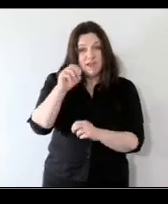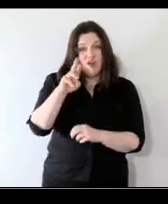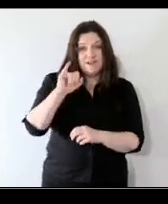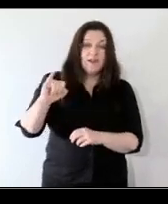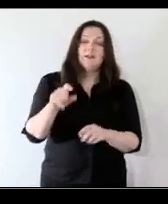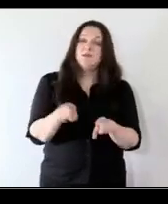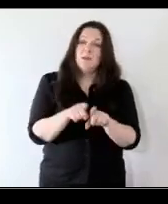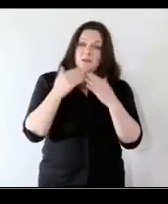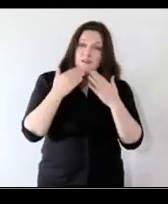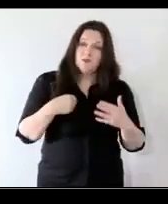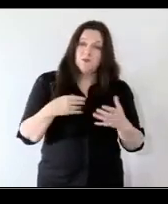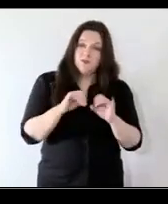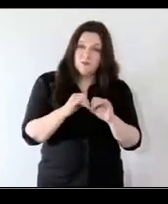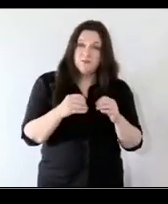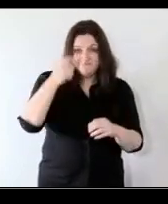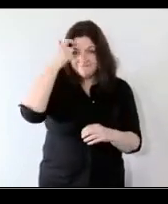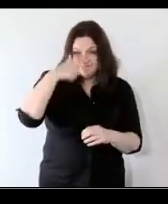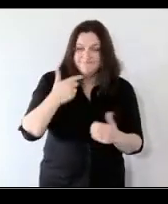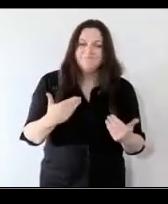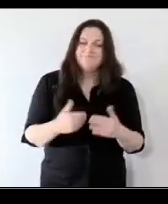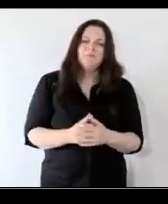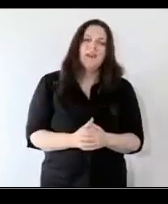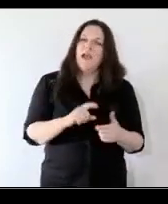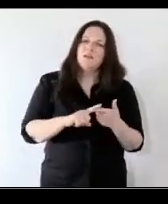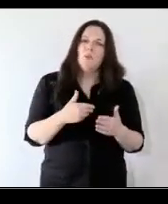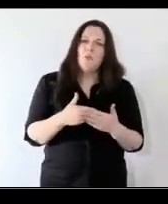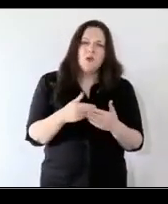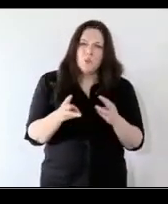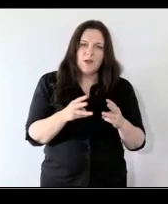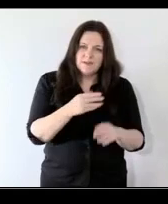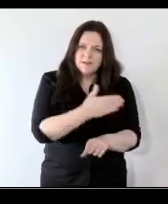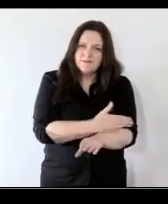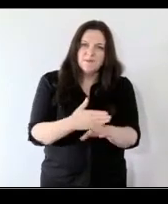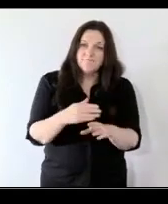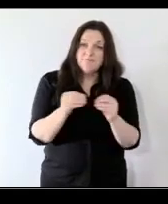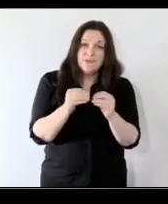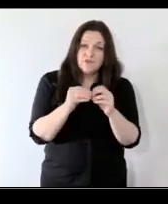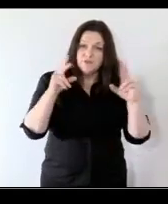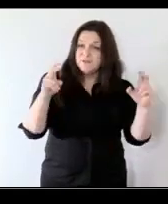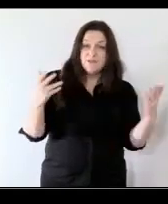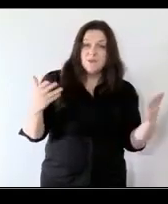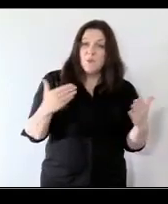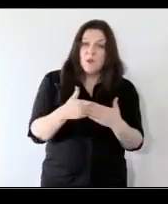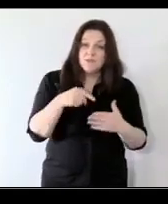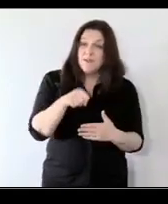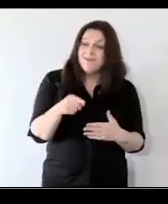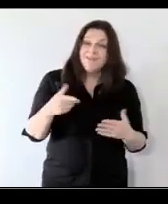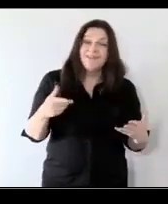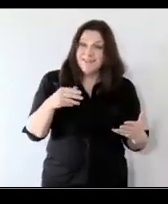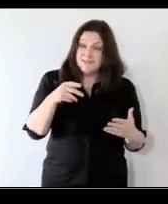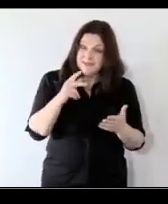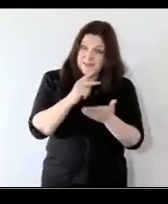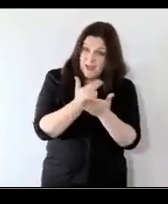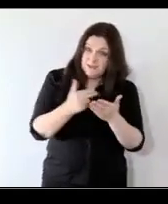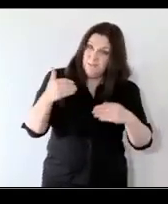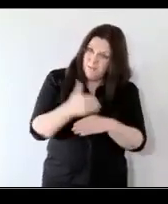also to our signer here bernandette ferguson what works as we mentioned at the start is an initiative designed by the